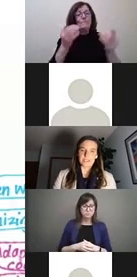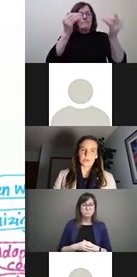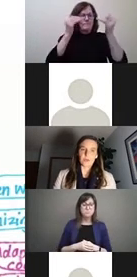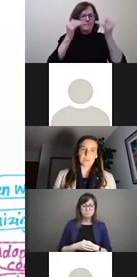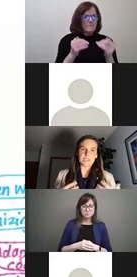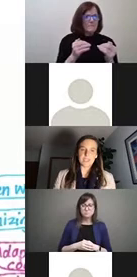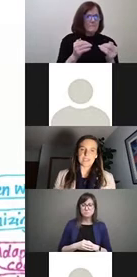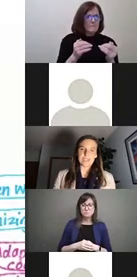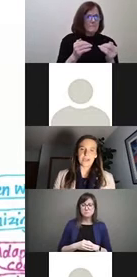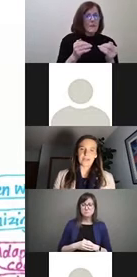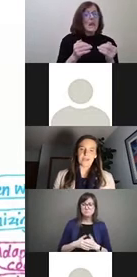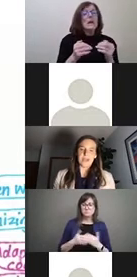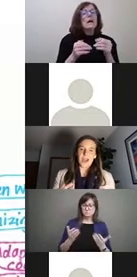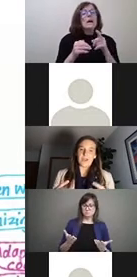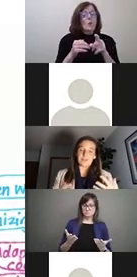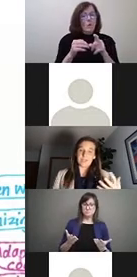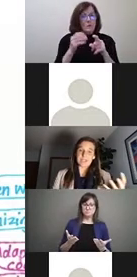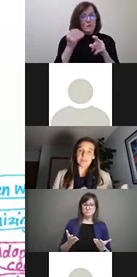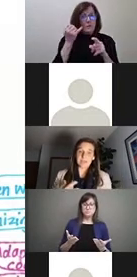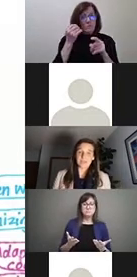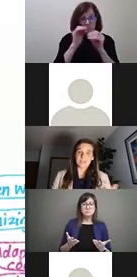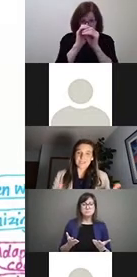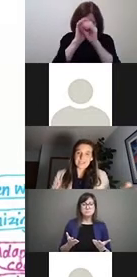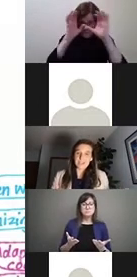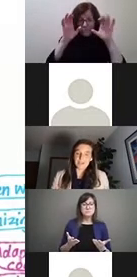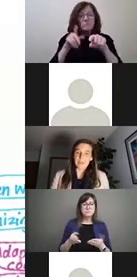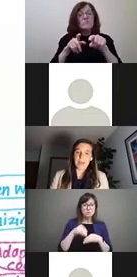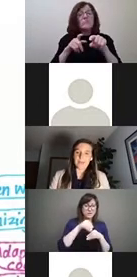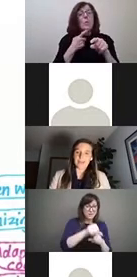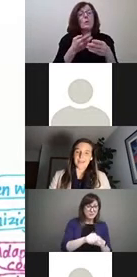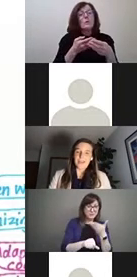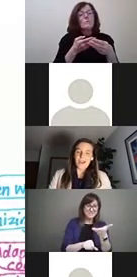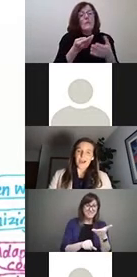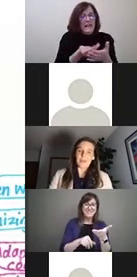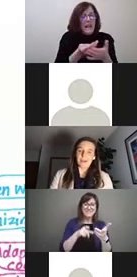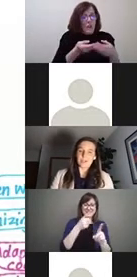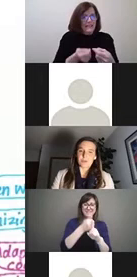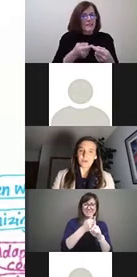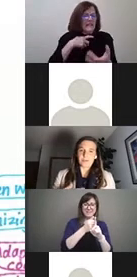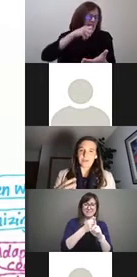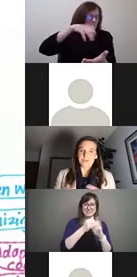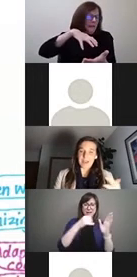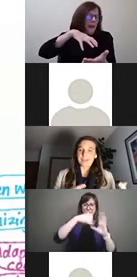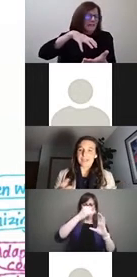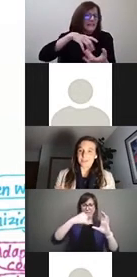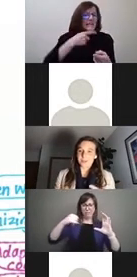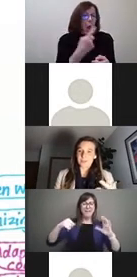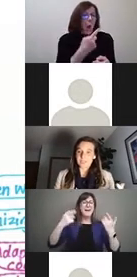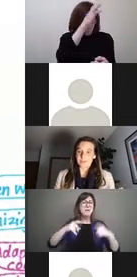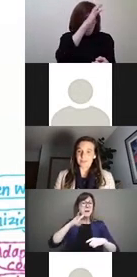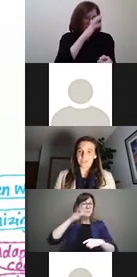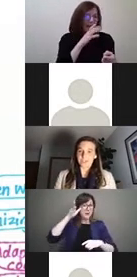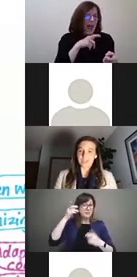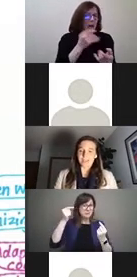And so this idea of expenditures, this is actually a map that a parent drew of navigating the